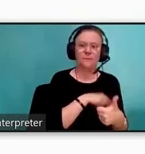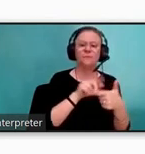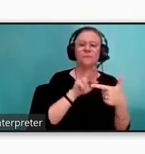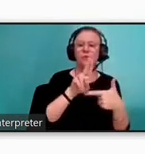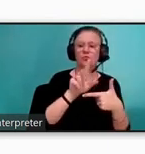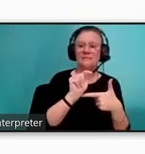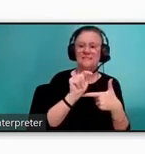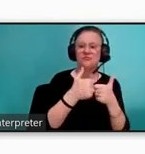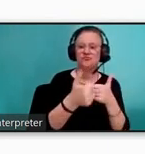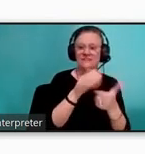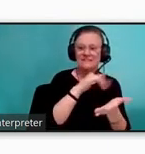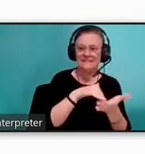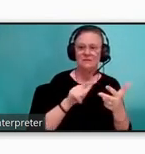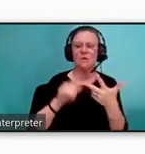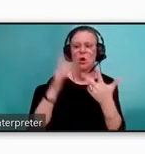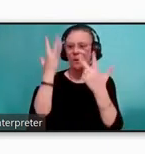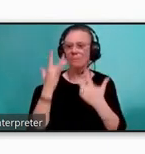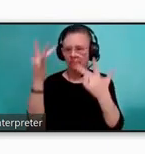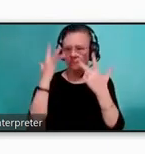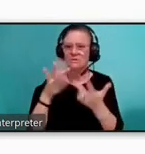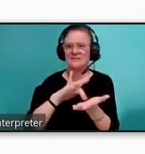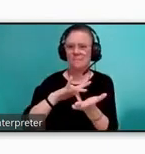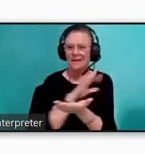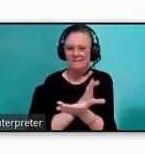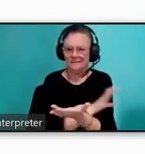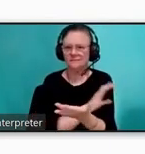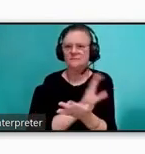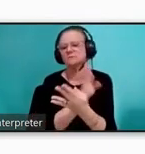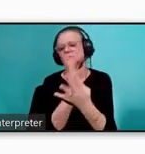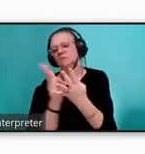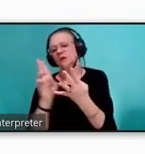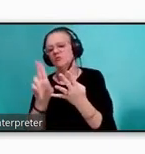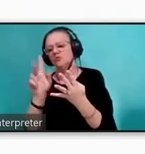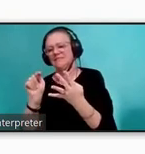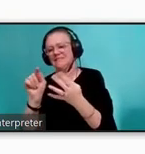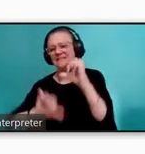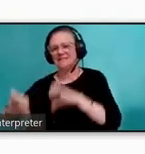Transit Center, Mercy St. Vincent Medical Center, and UT Science Campus.